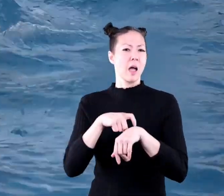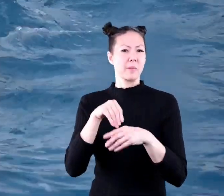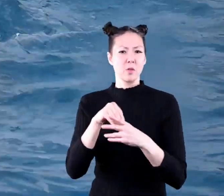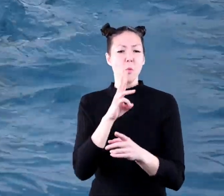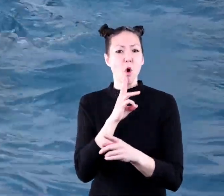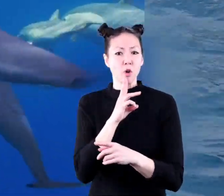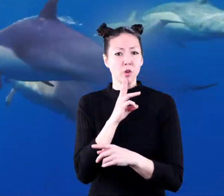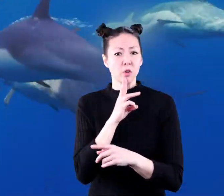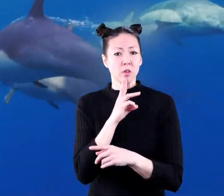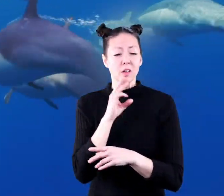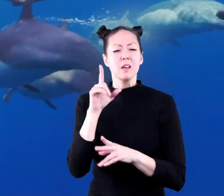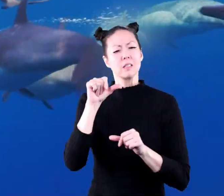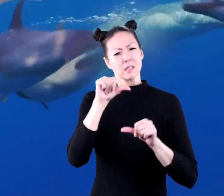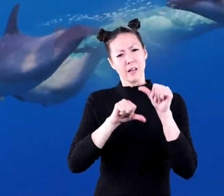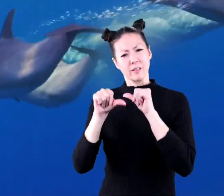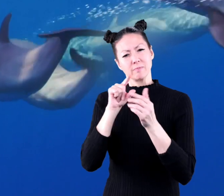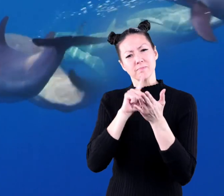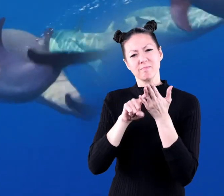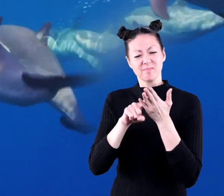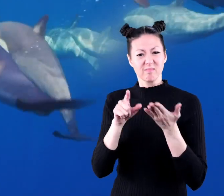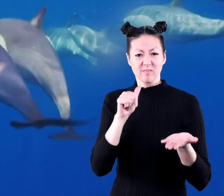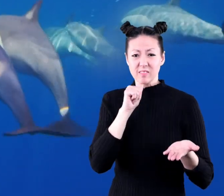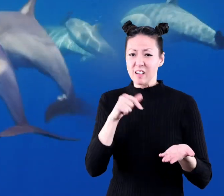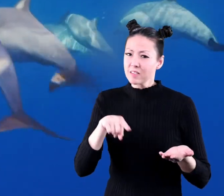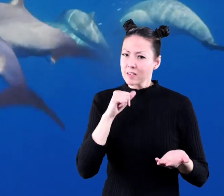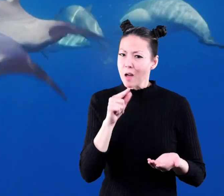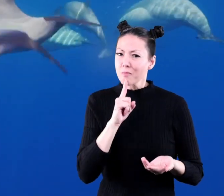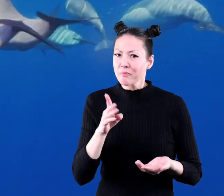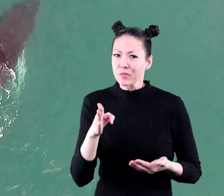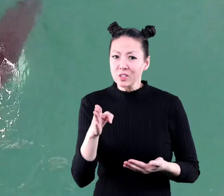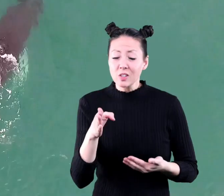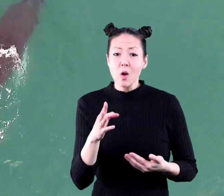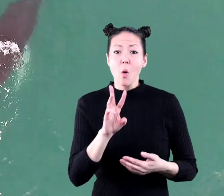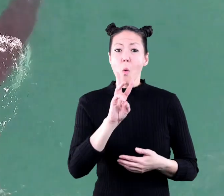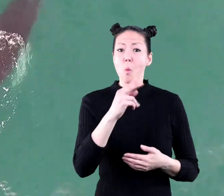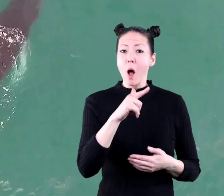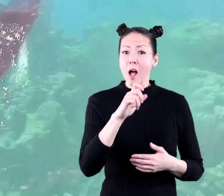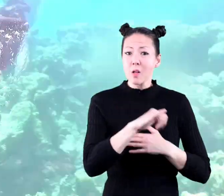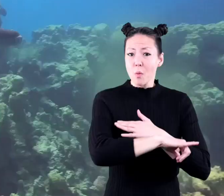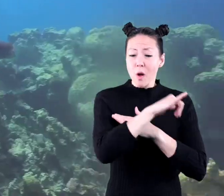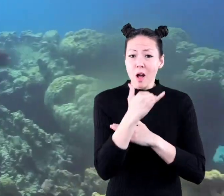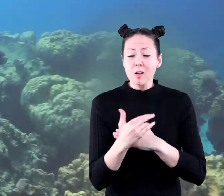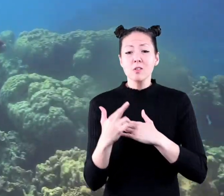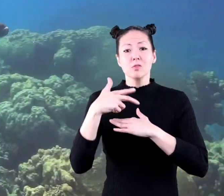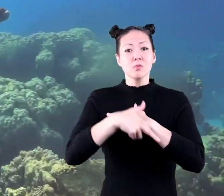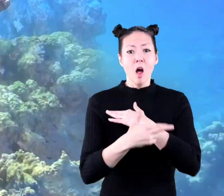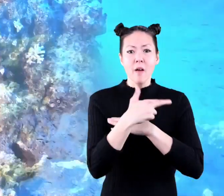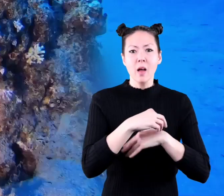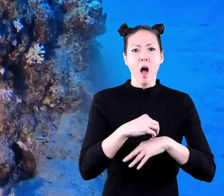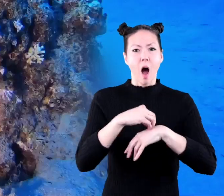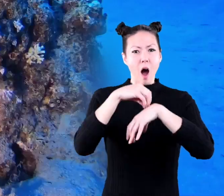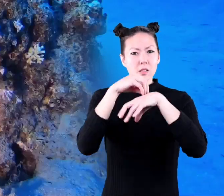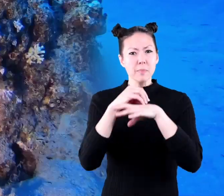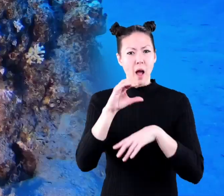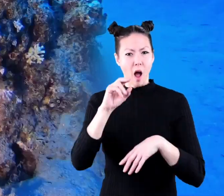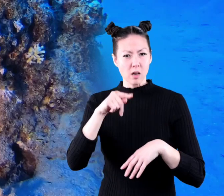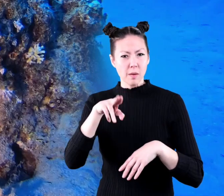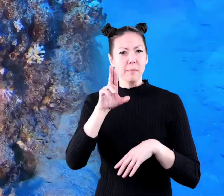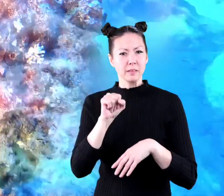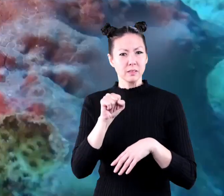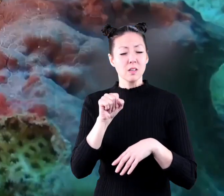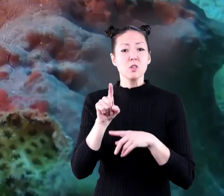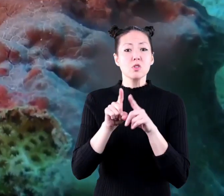too but scientifically they are not fish whales dolphins octopus